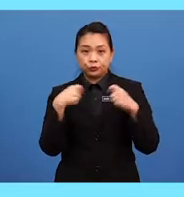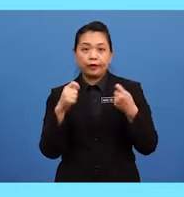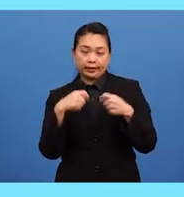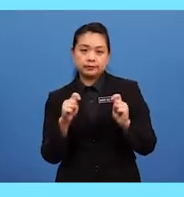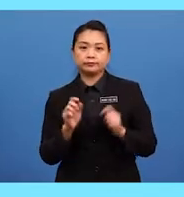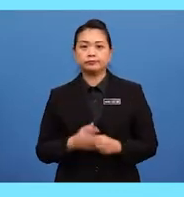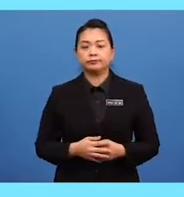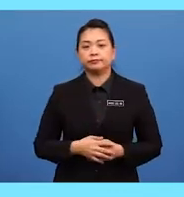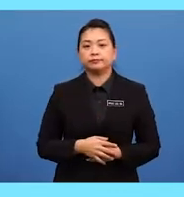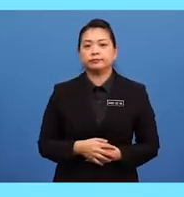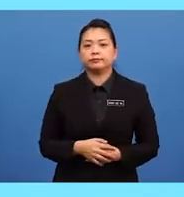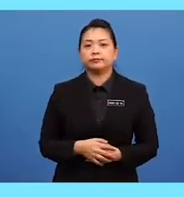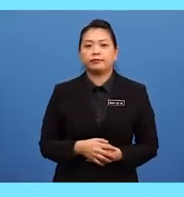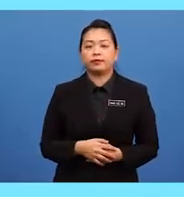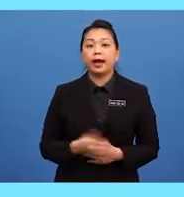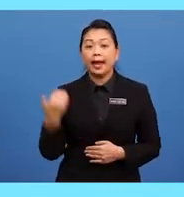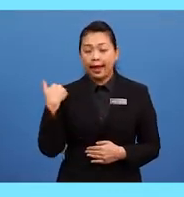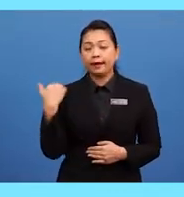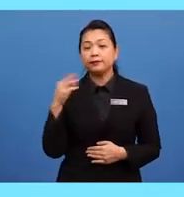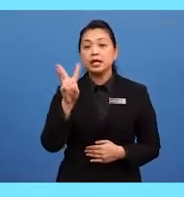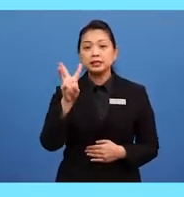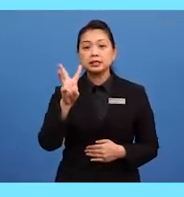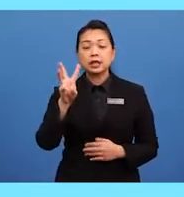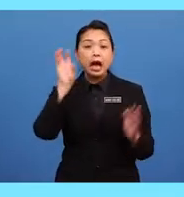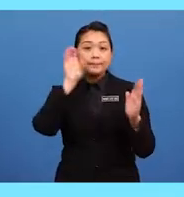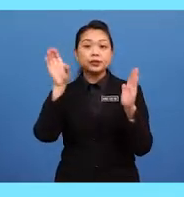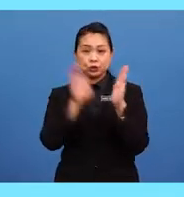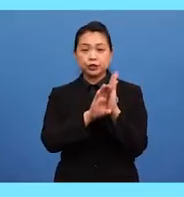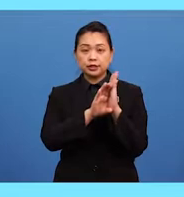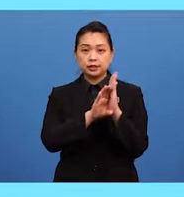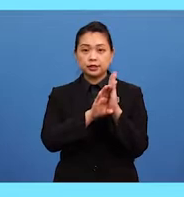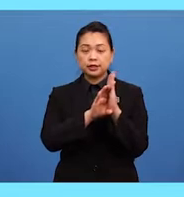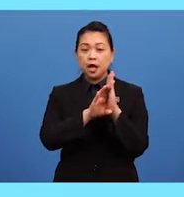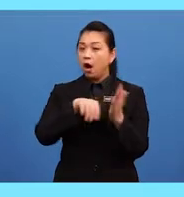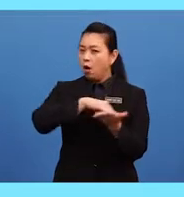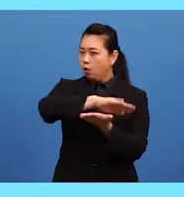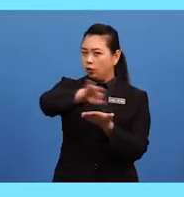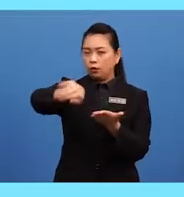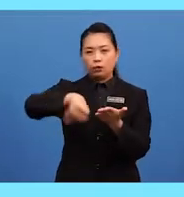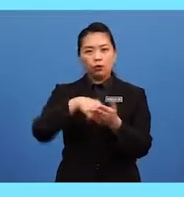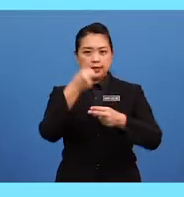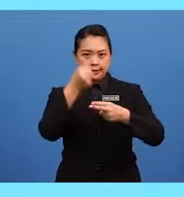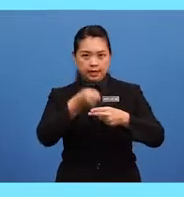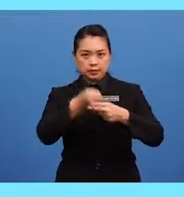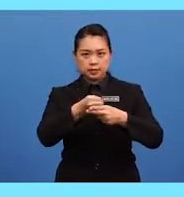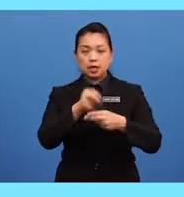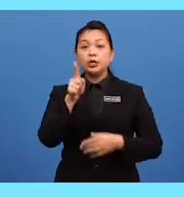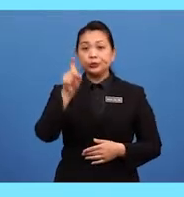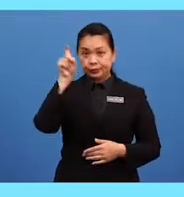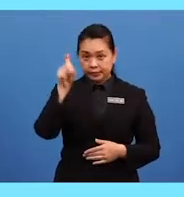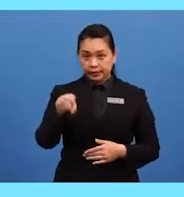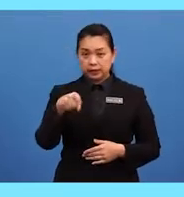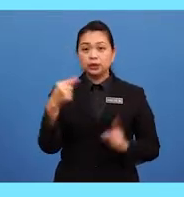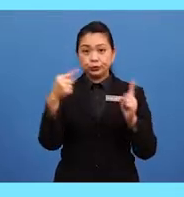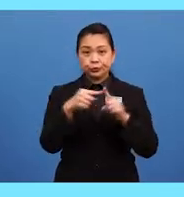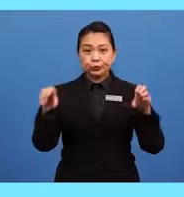Here, I have six pictures. They are all nouns. What you need to do